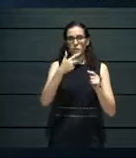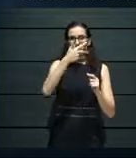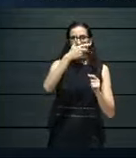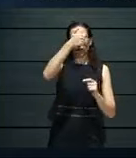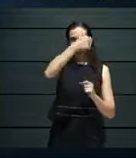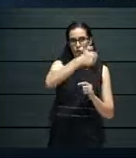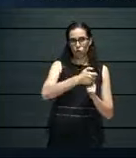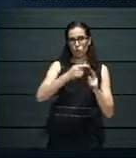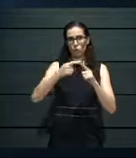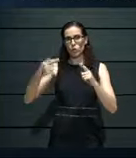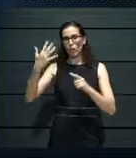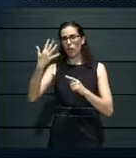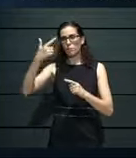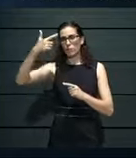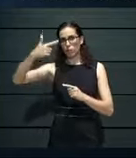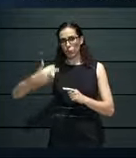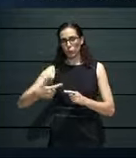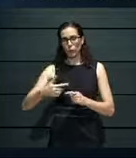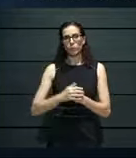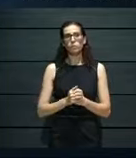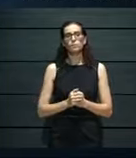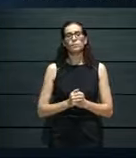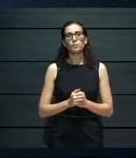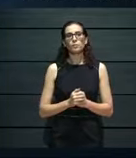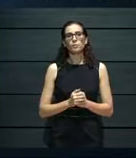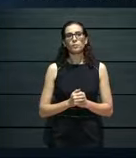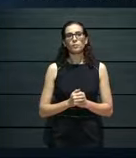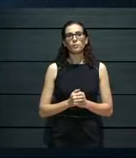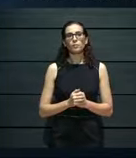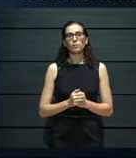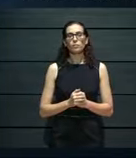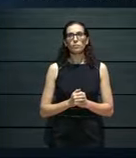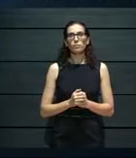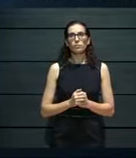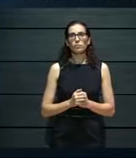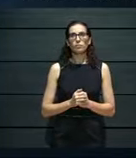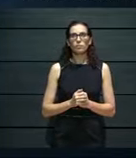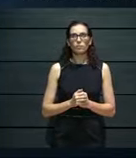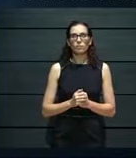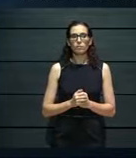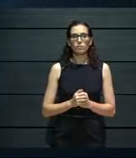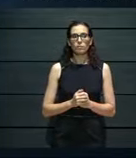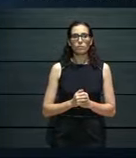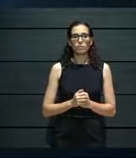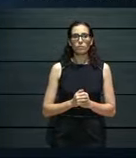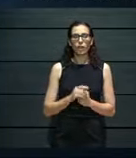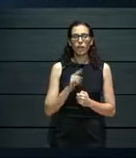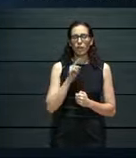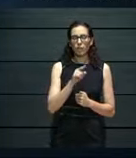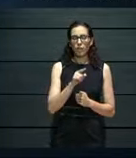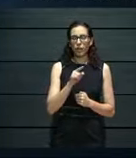unlike ANAFES, the paid reach was, um, was more efficient than the organic reach.